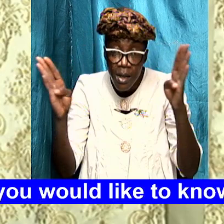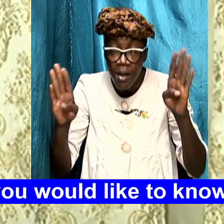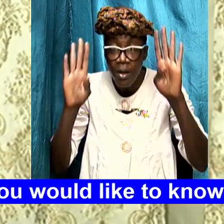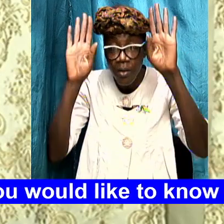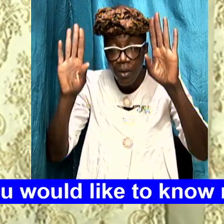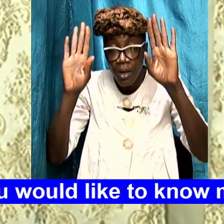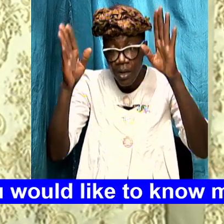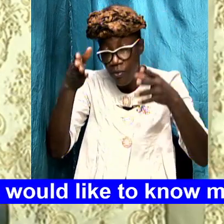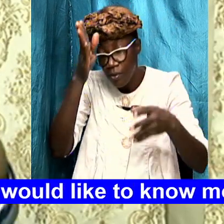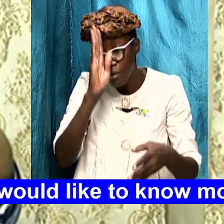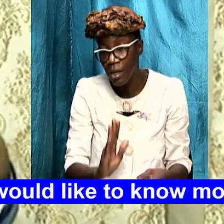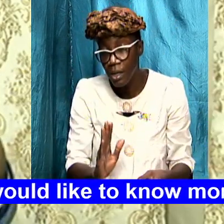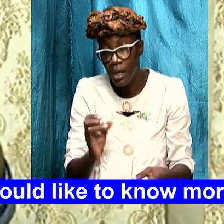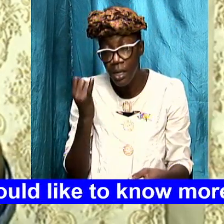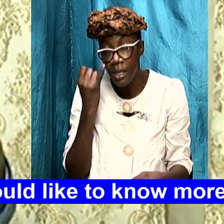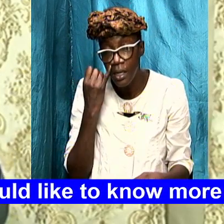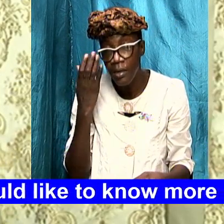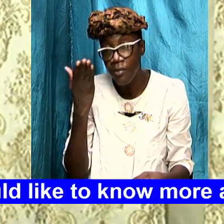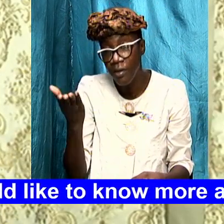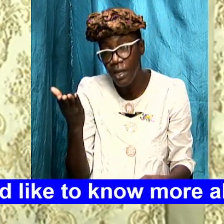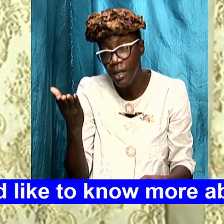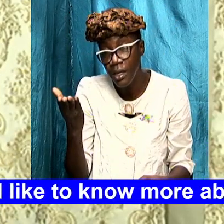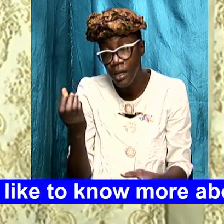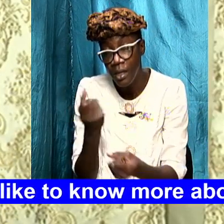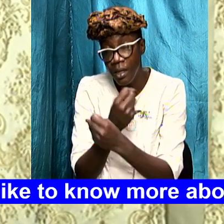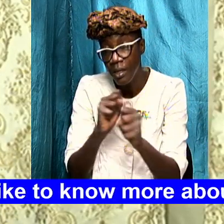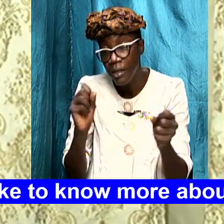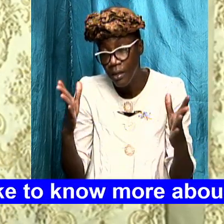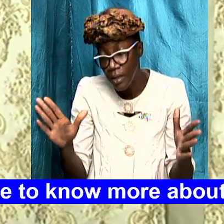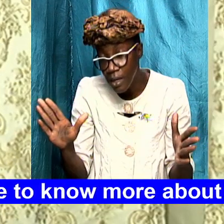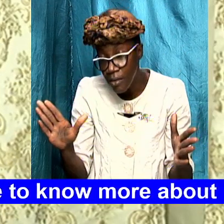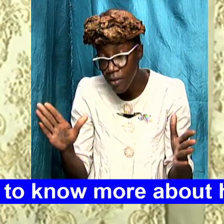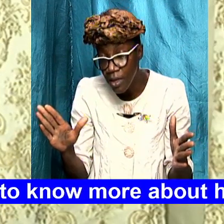and if he is saving people